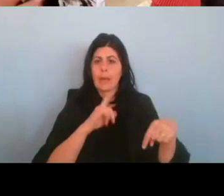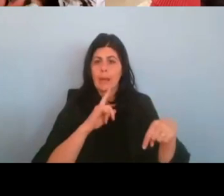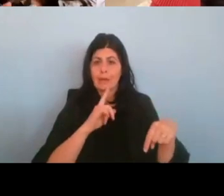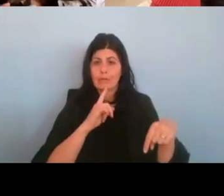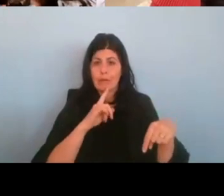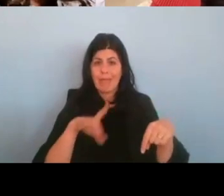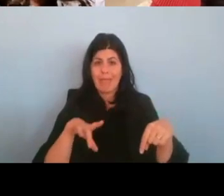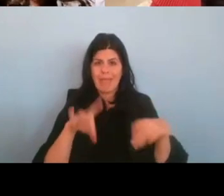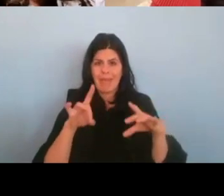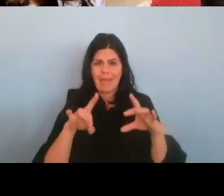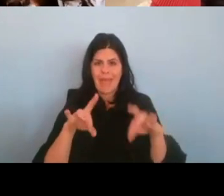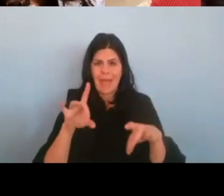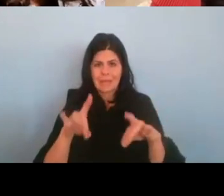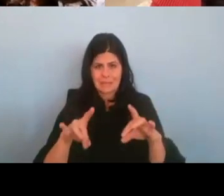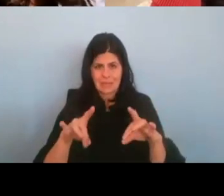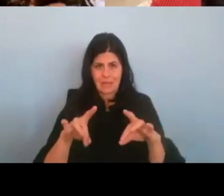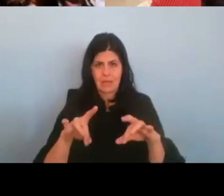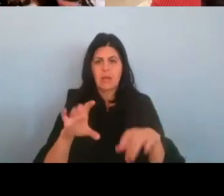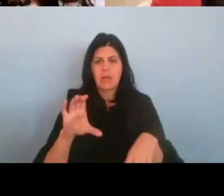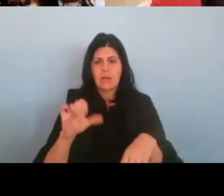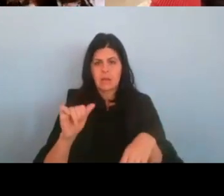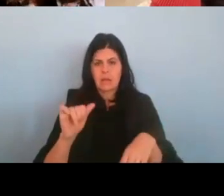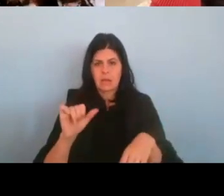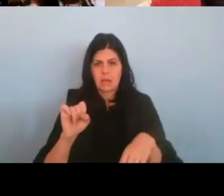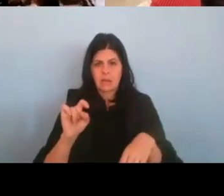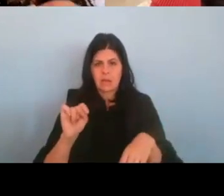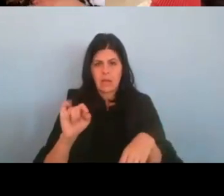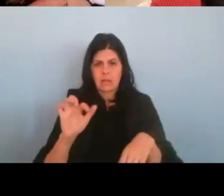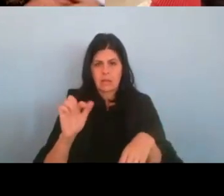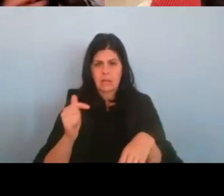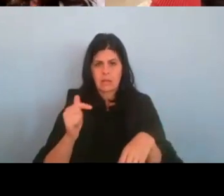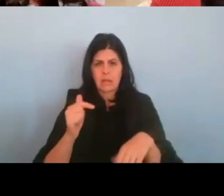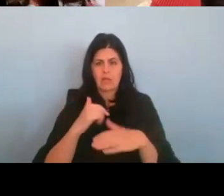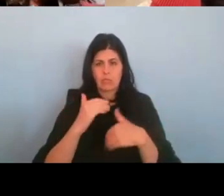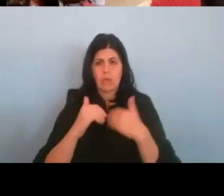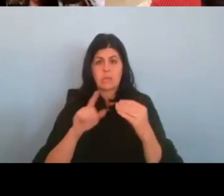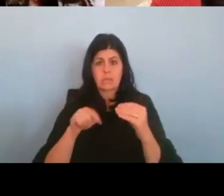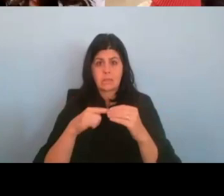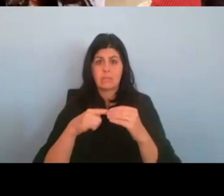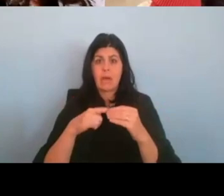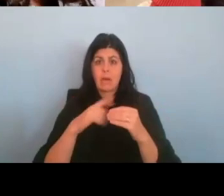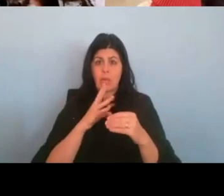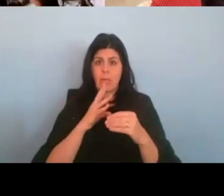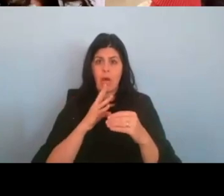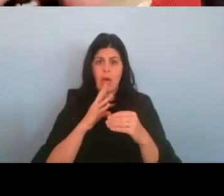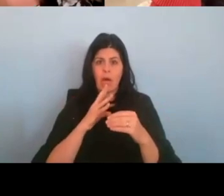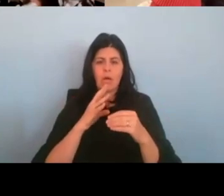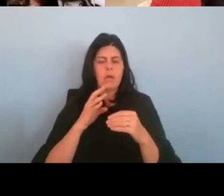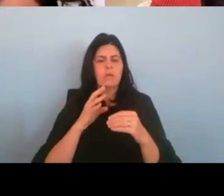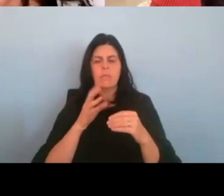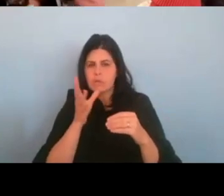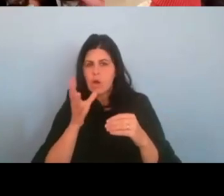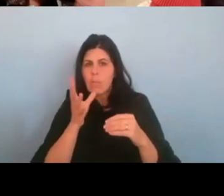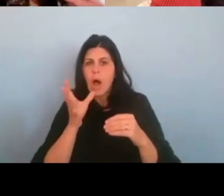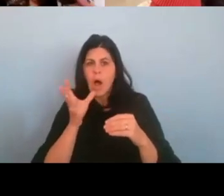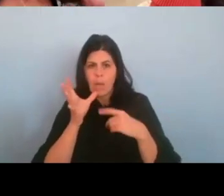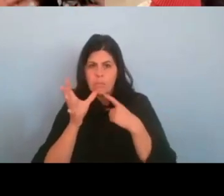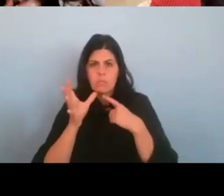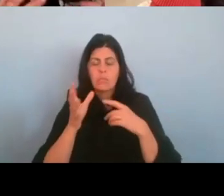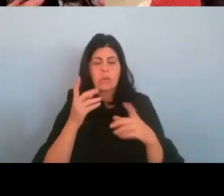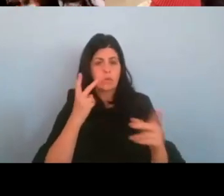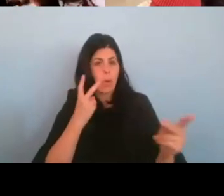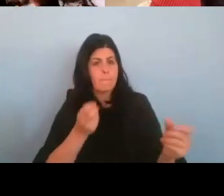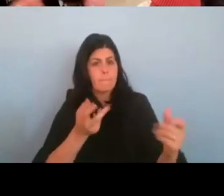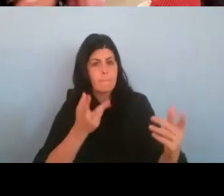process and talking about the mom. And we saw a number of extraordinary actresses, and it was actually watching those